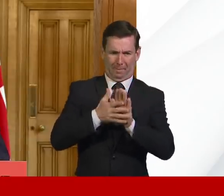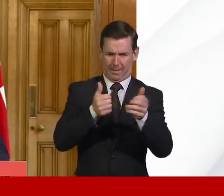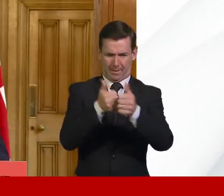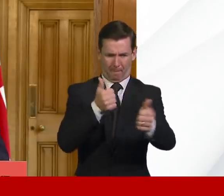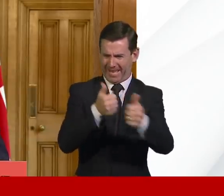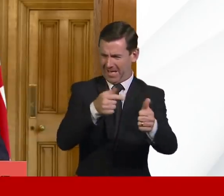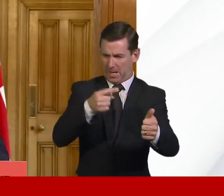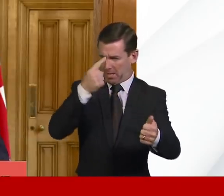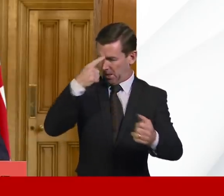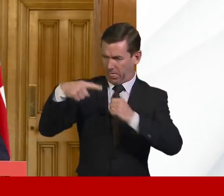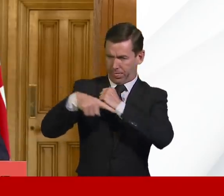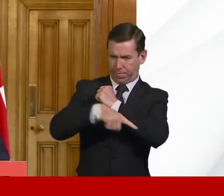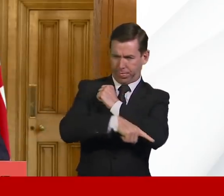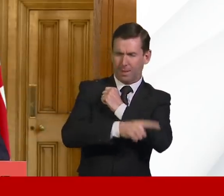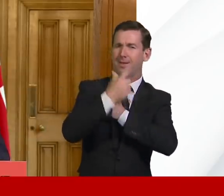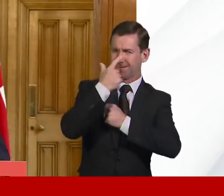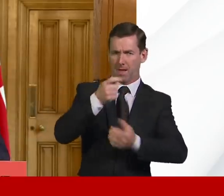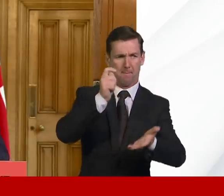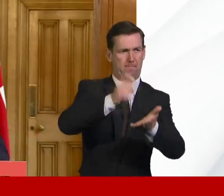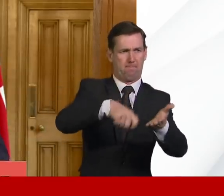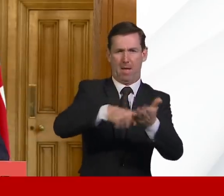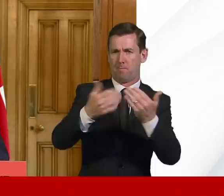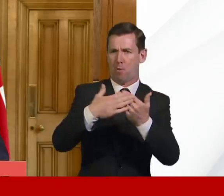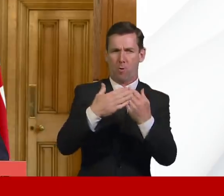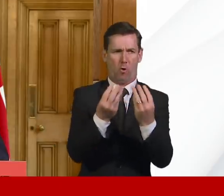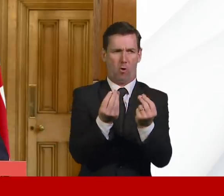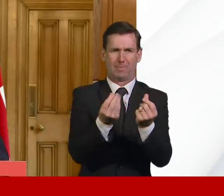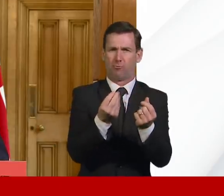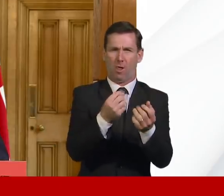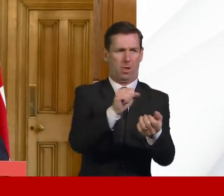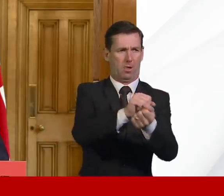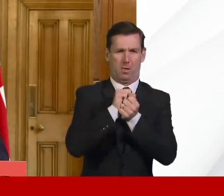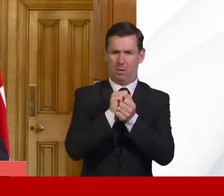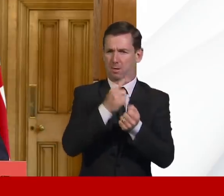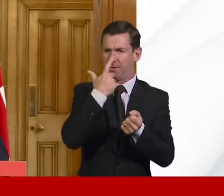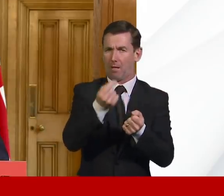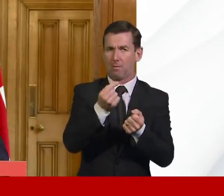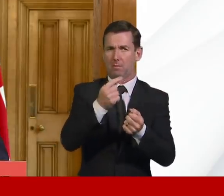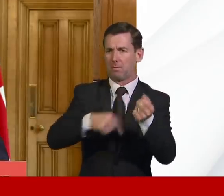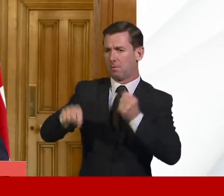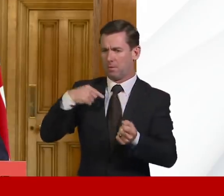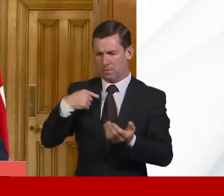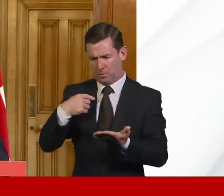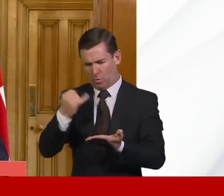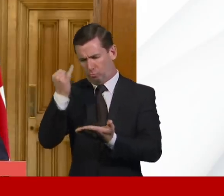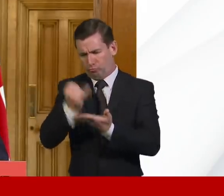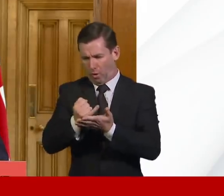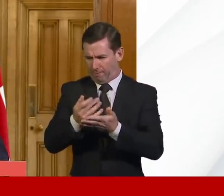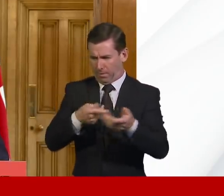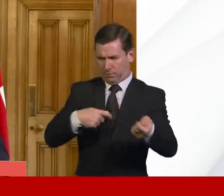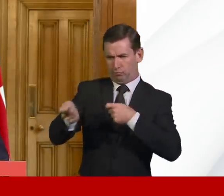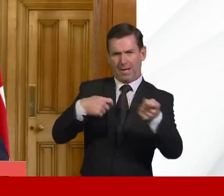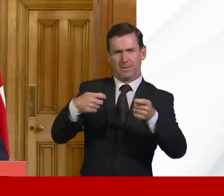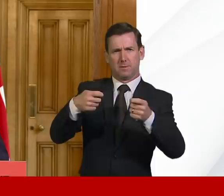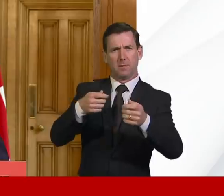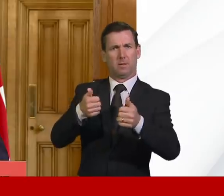and raw materials. And there will be a temporary suspension of wrongful trading provisions for company directors